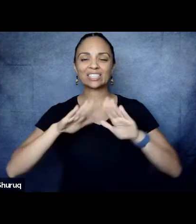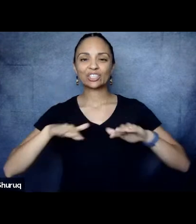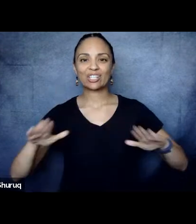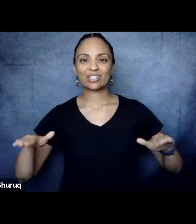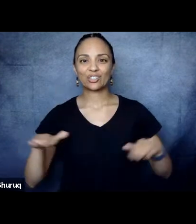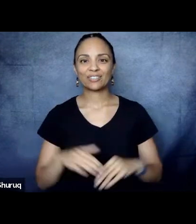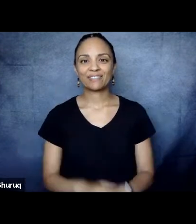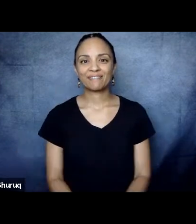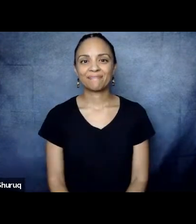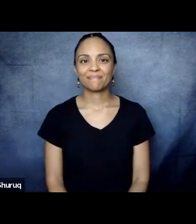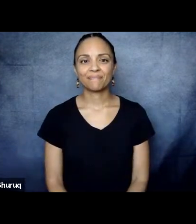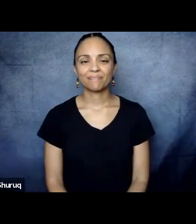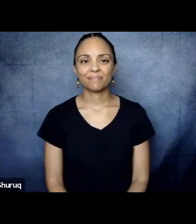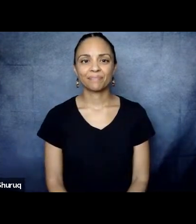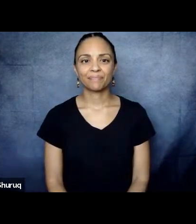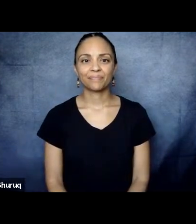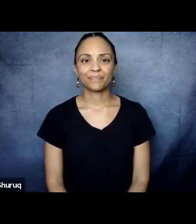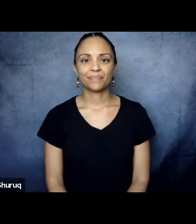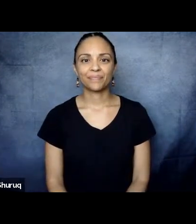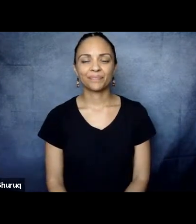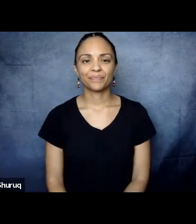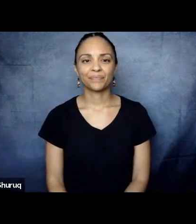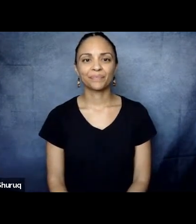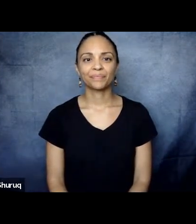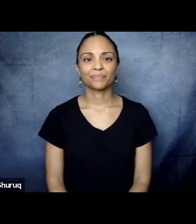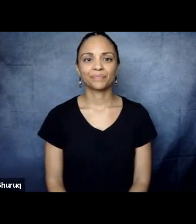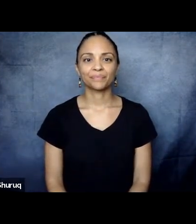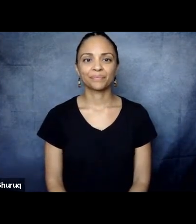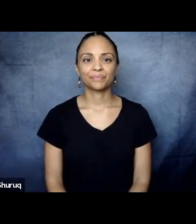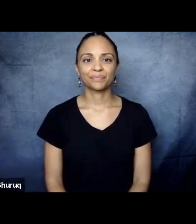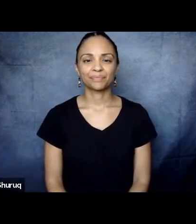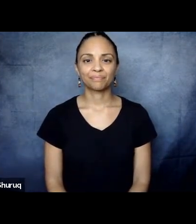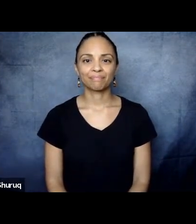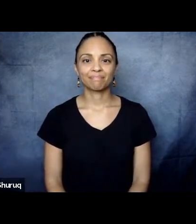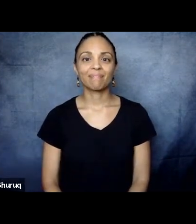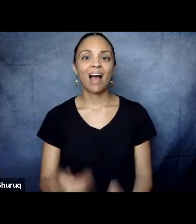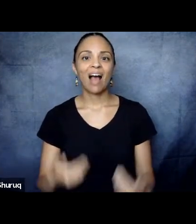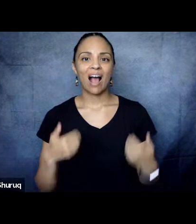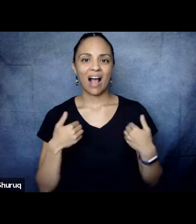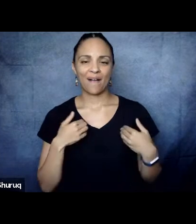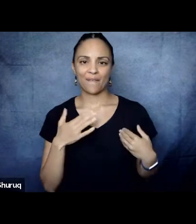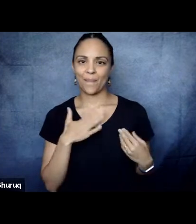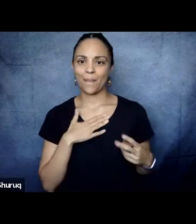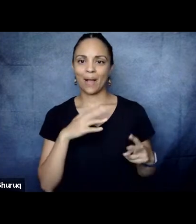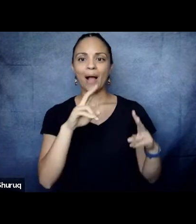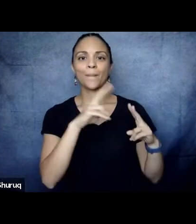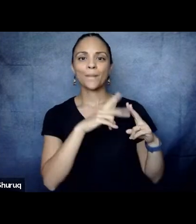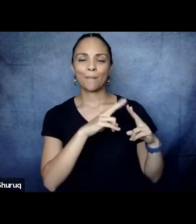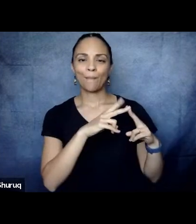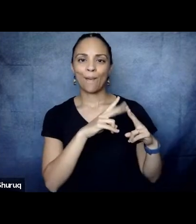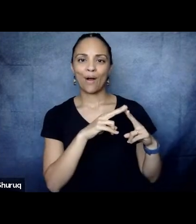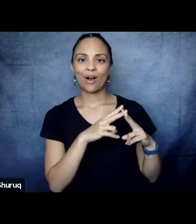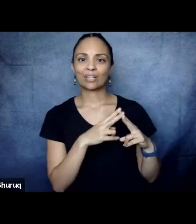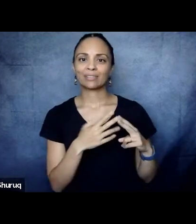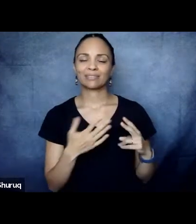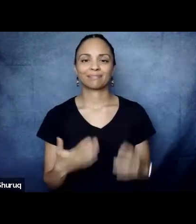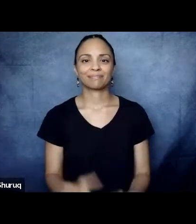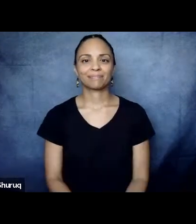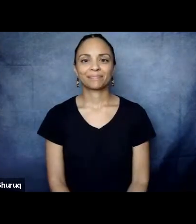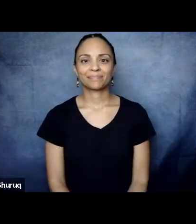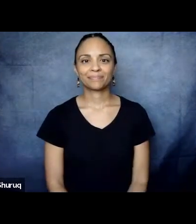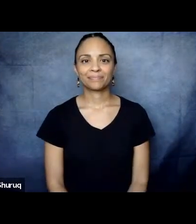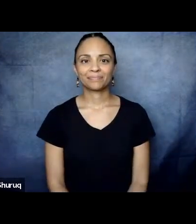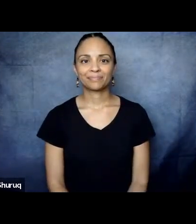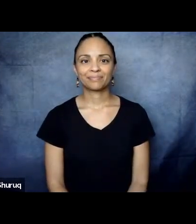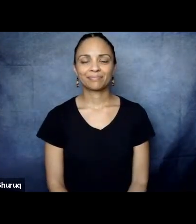to Cyril Alexandre Moulin, who is my partner in life and really quite a blessing. Like my father said,